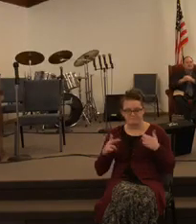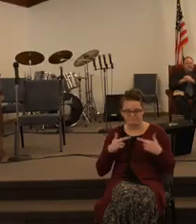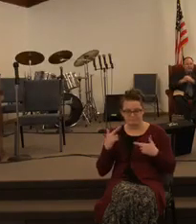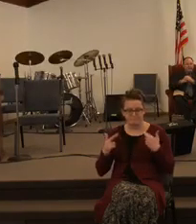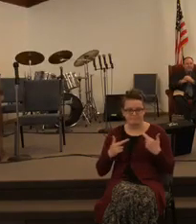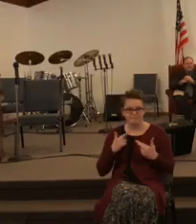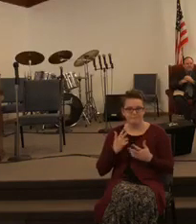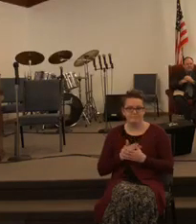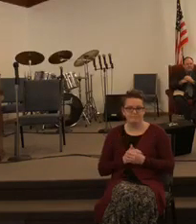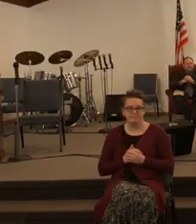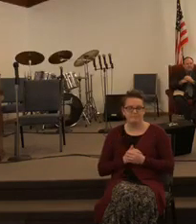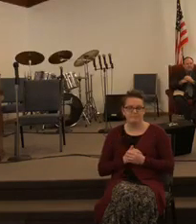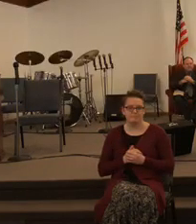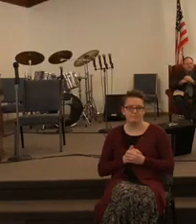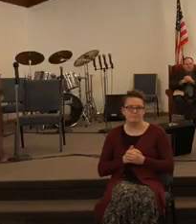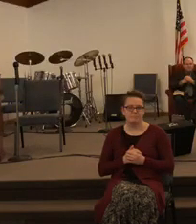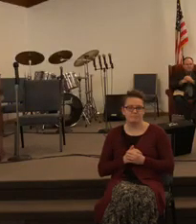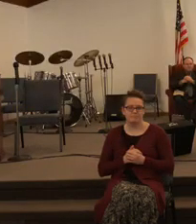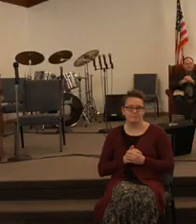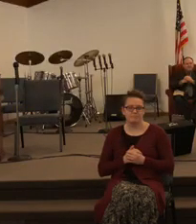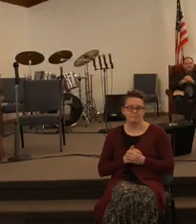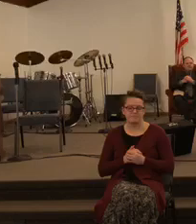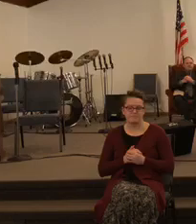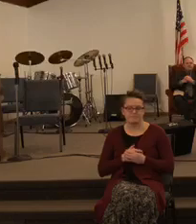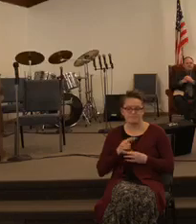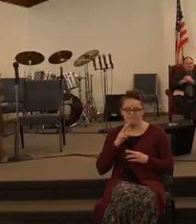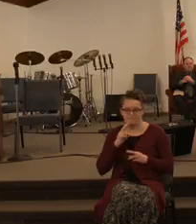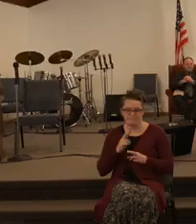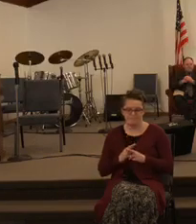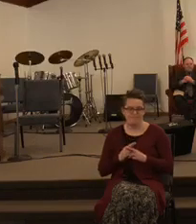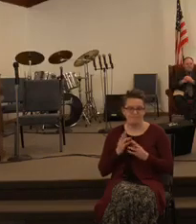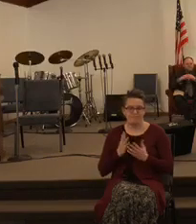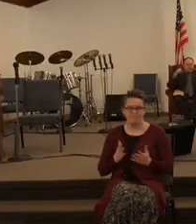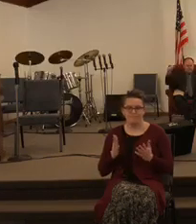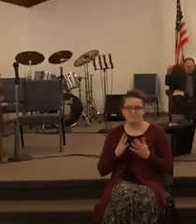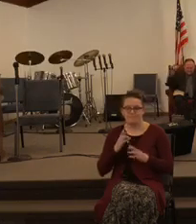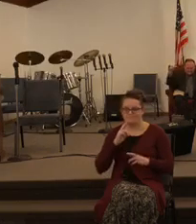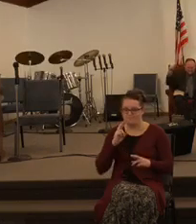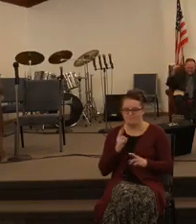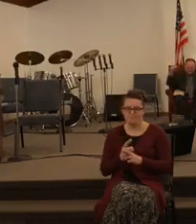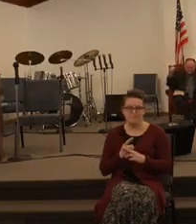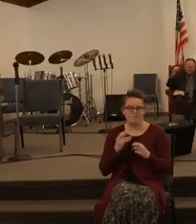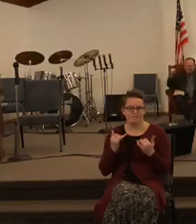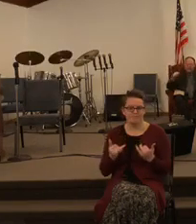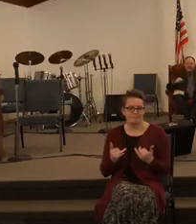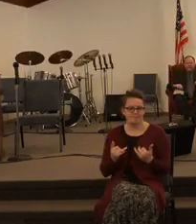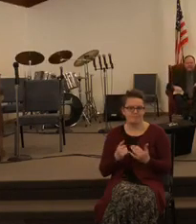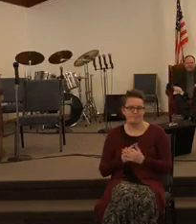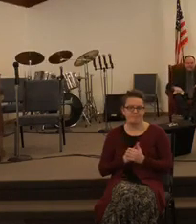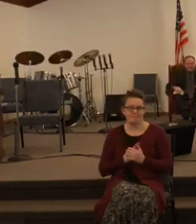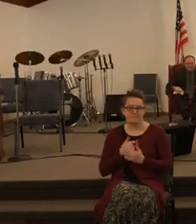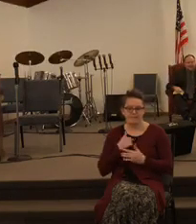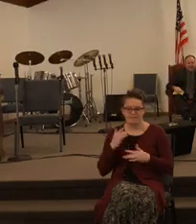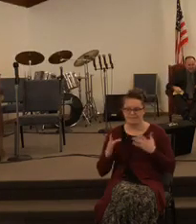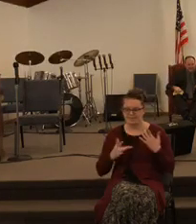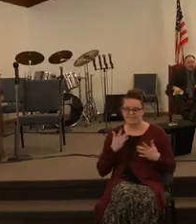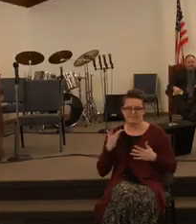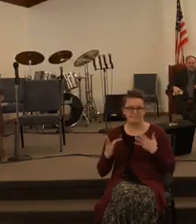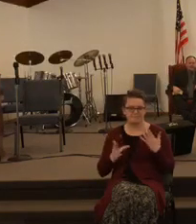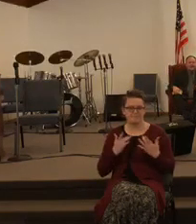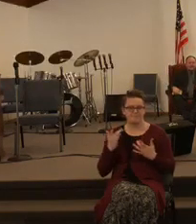yes right here and right now I'm excited